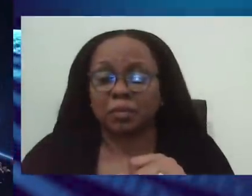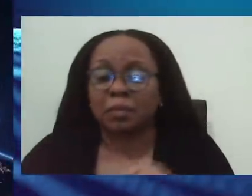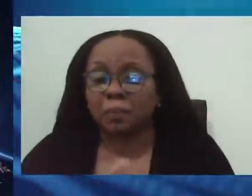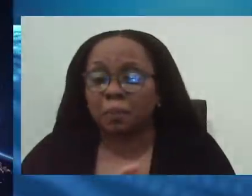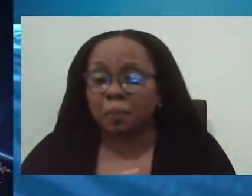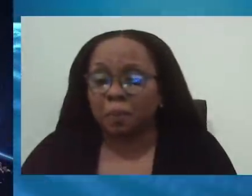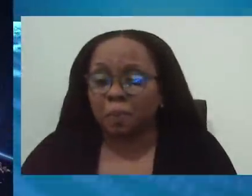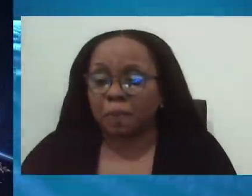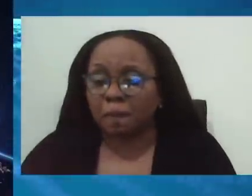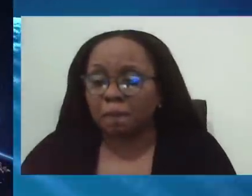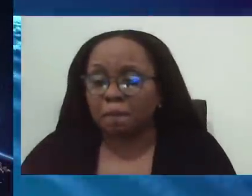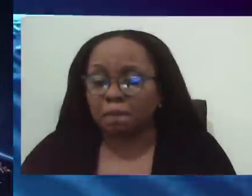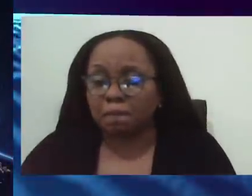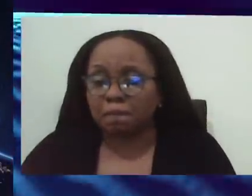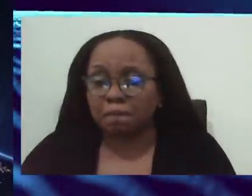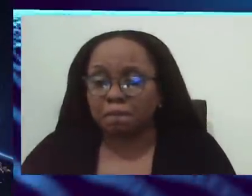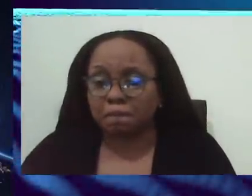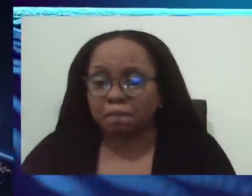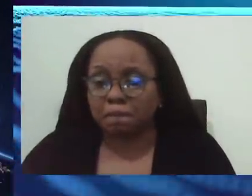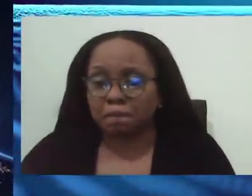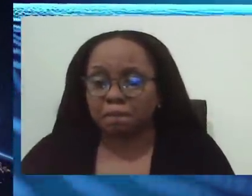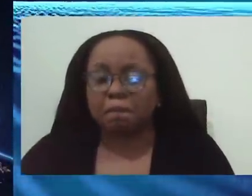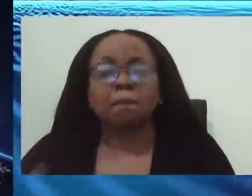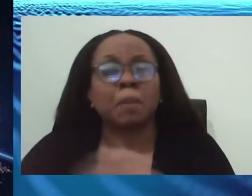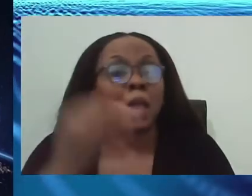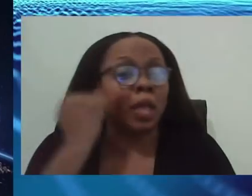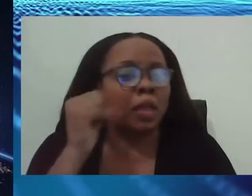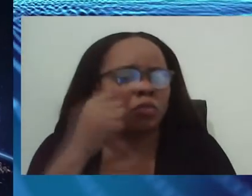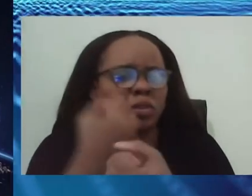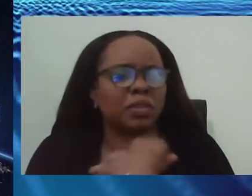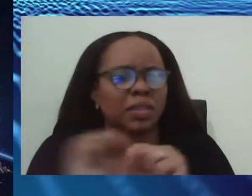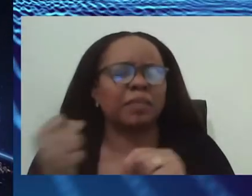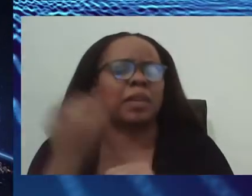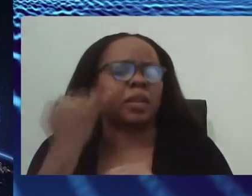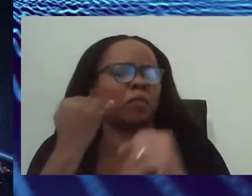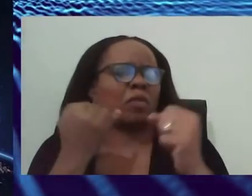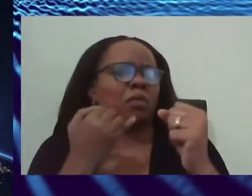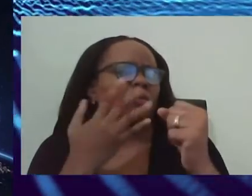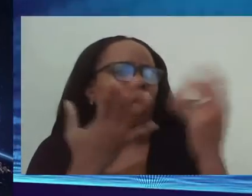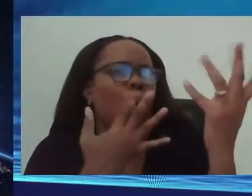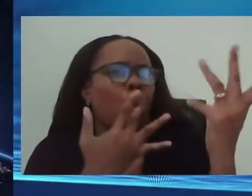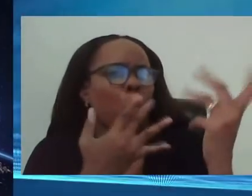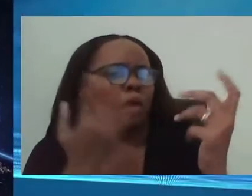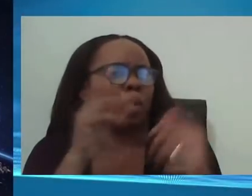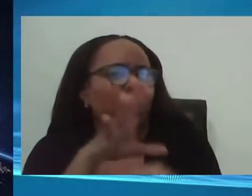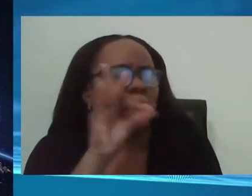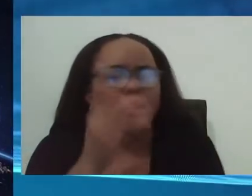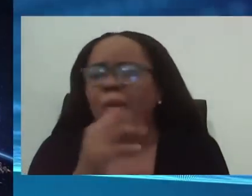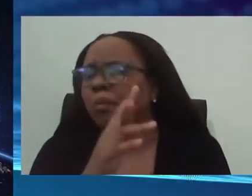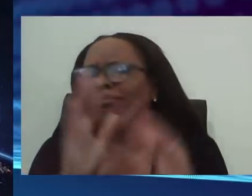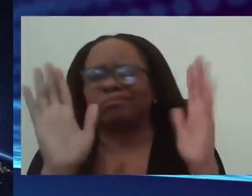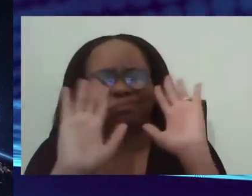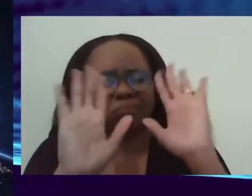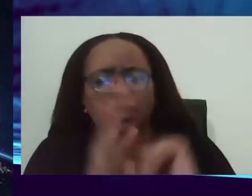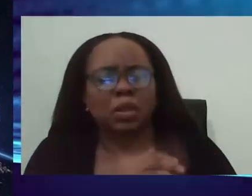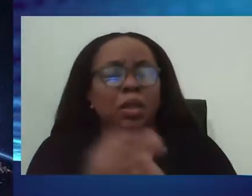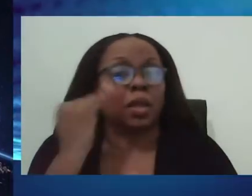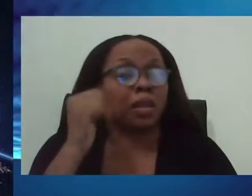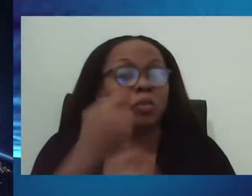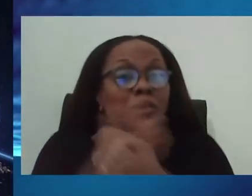at the end of the day, apart from the persons who are just waiting to be transferred. But once you are safe in community, it's expected that we will